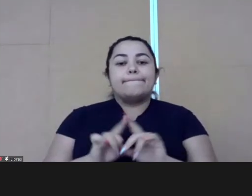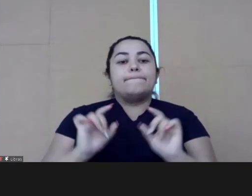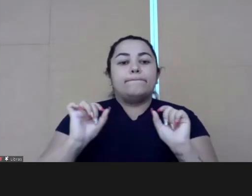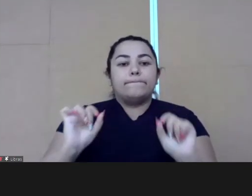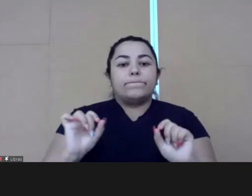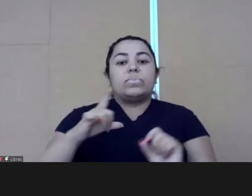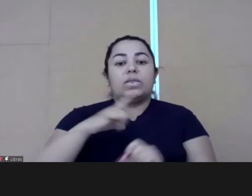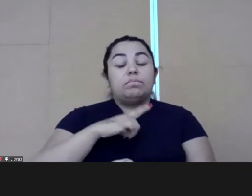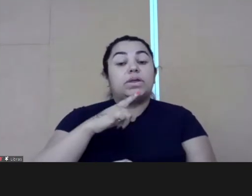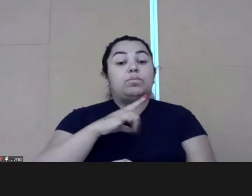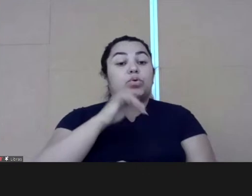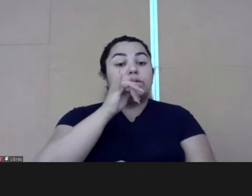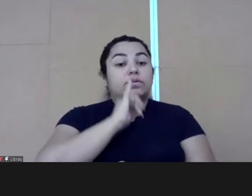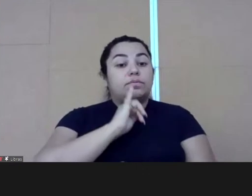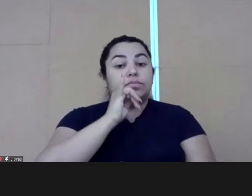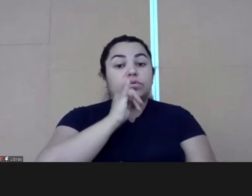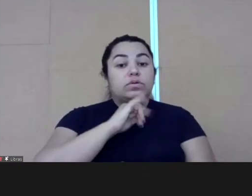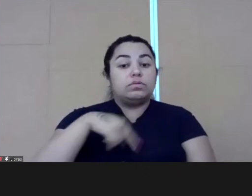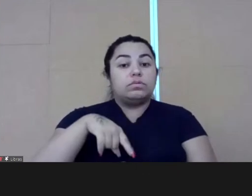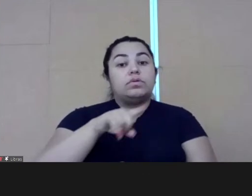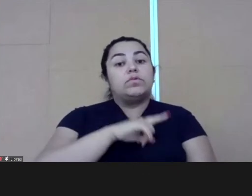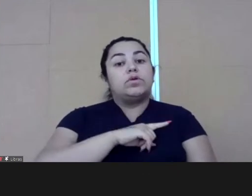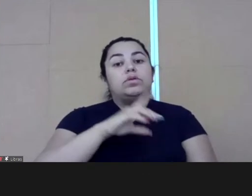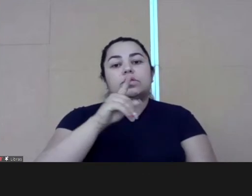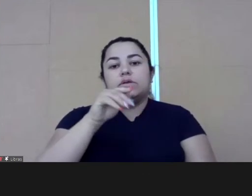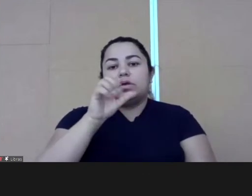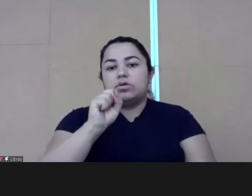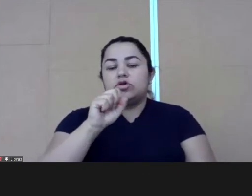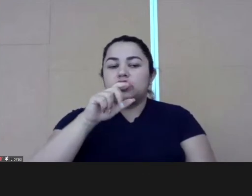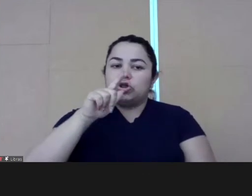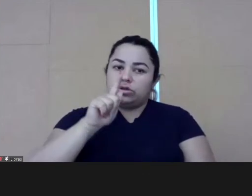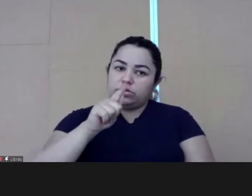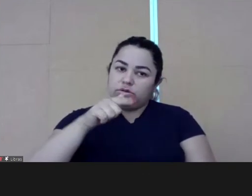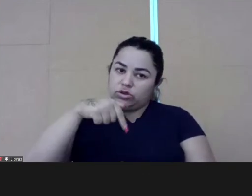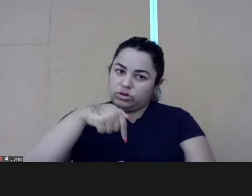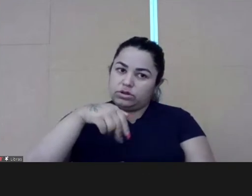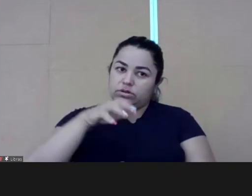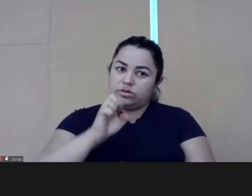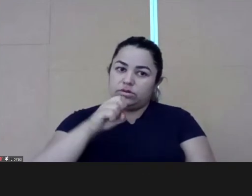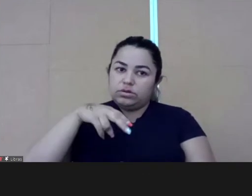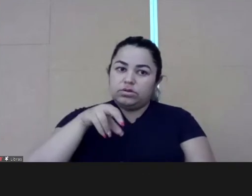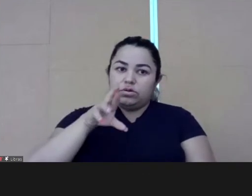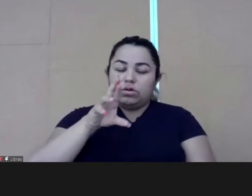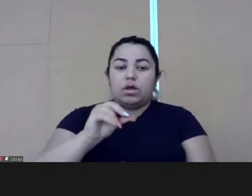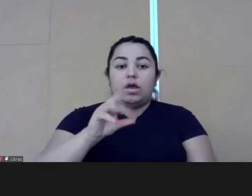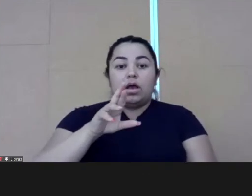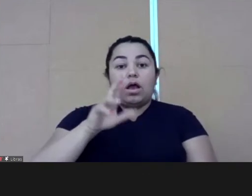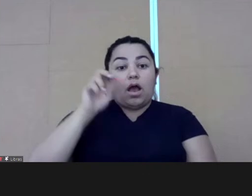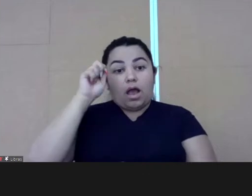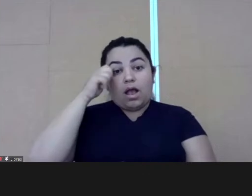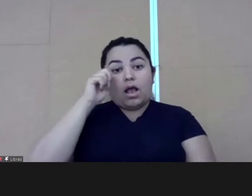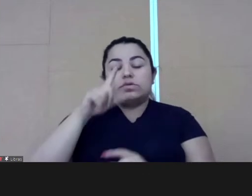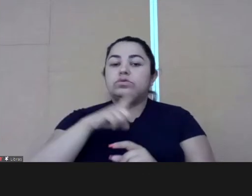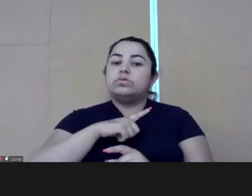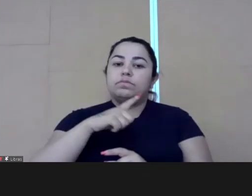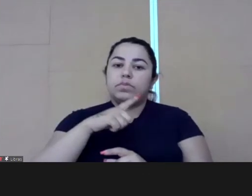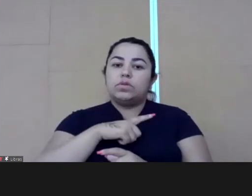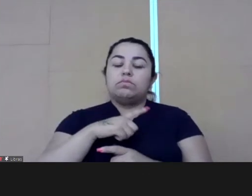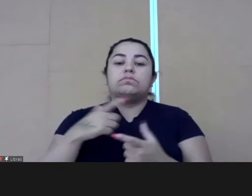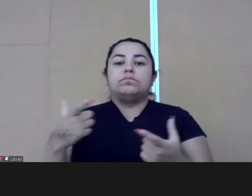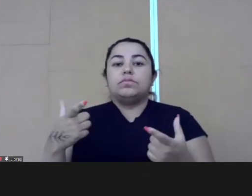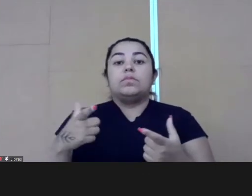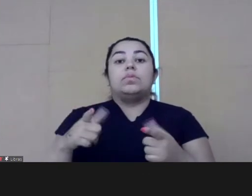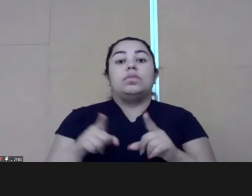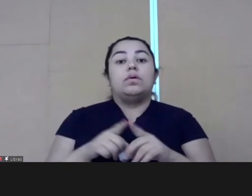public public server. So when you talk about gender and race, we see that there is a great